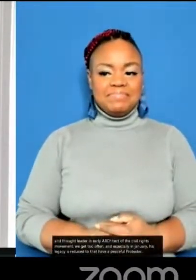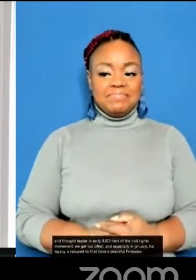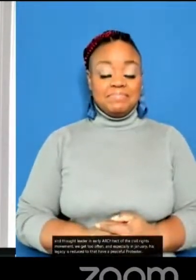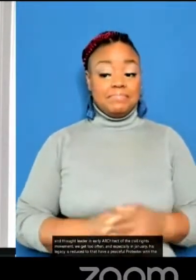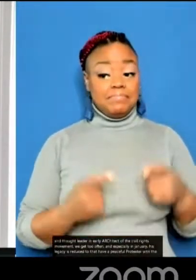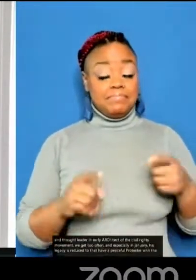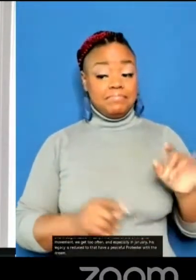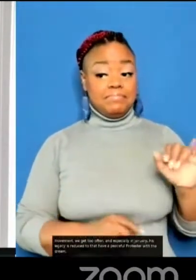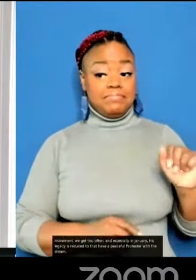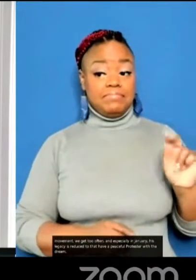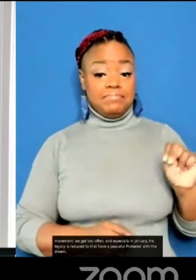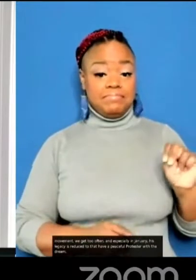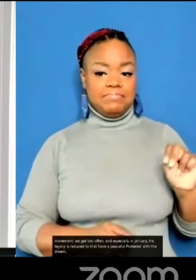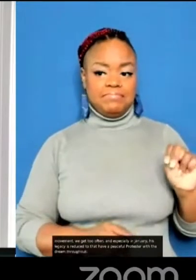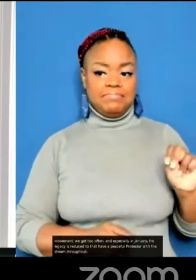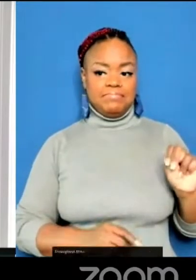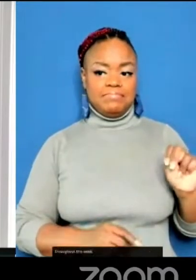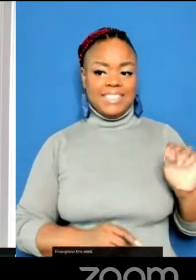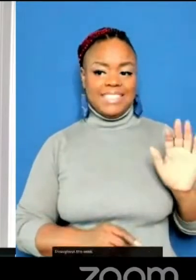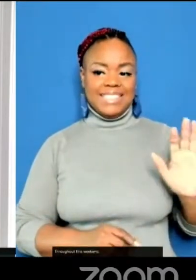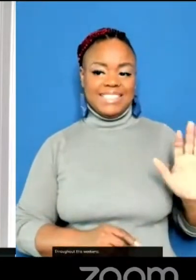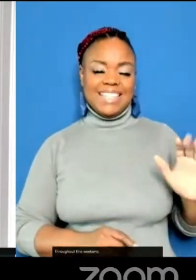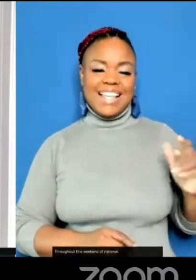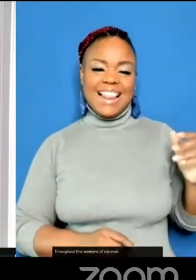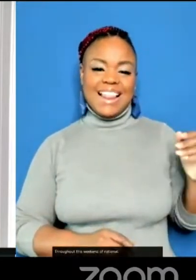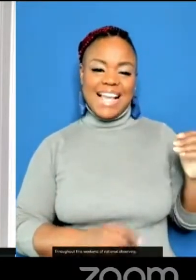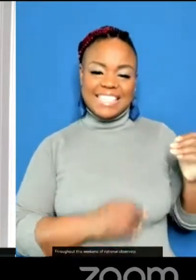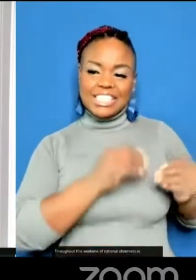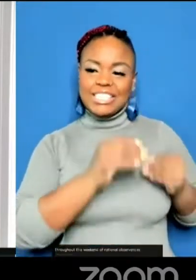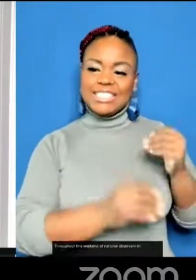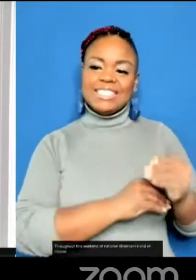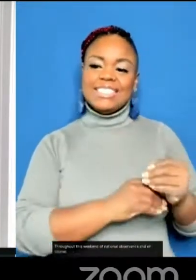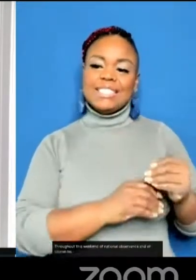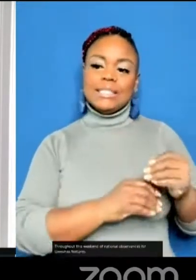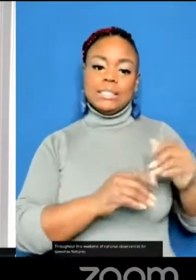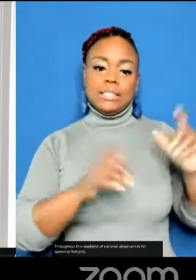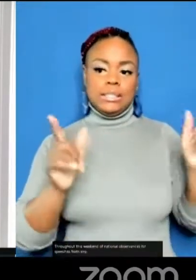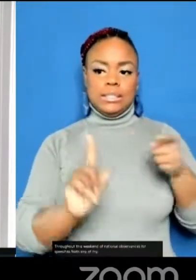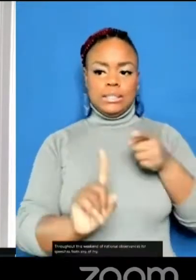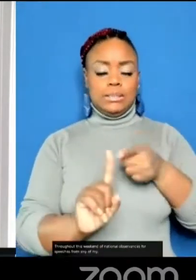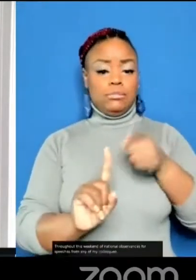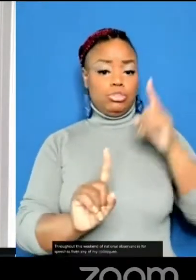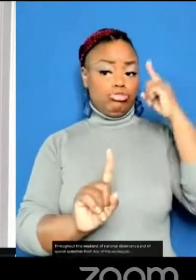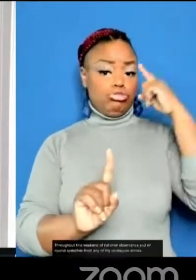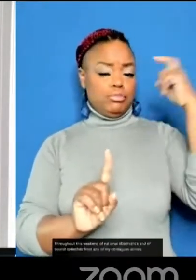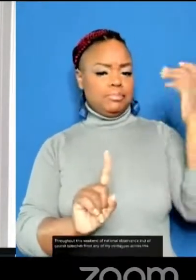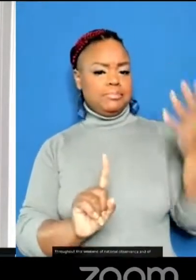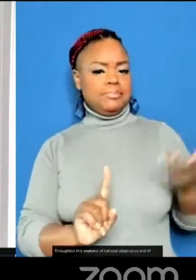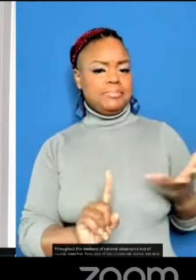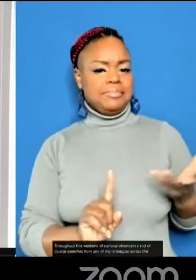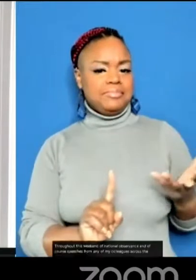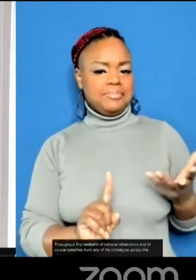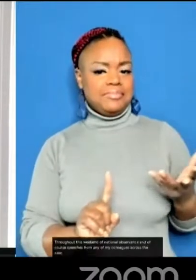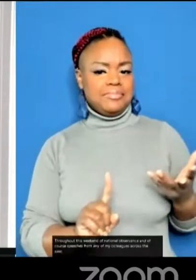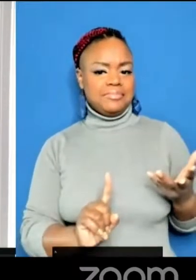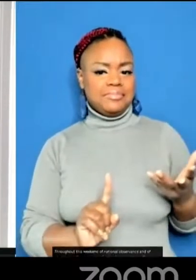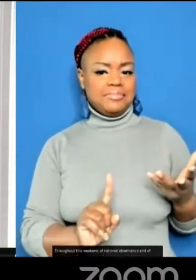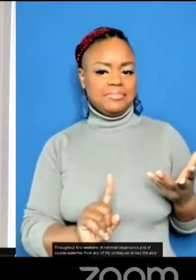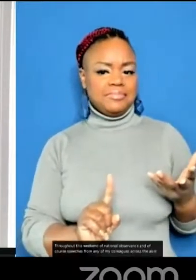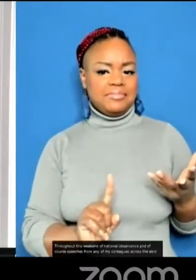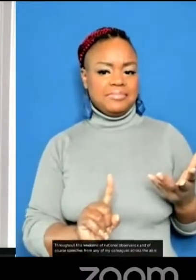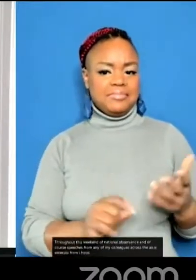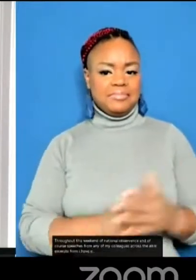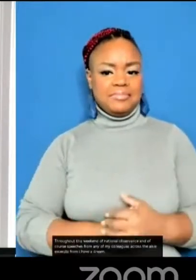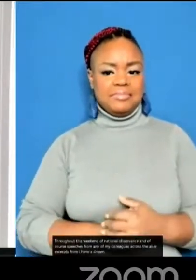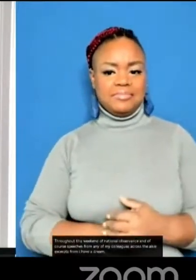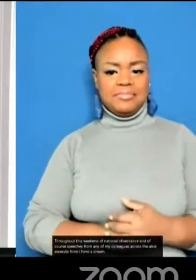a dream. Throughout this weekend of national observance and floor speeches from many of my colleagues across the aisle, excerpts from I Have a